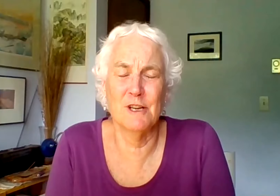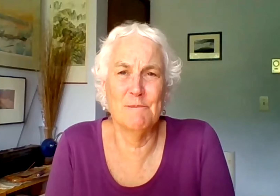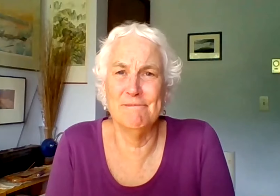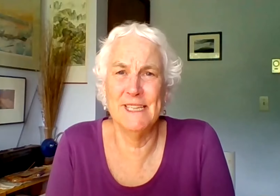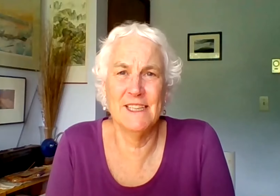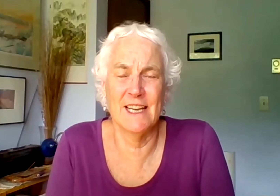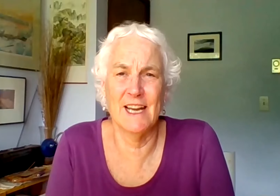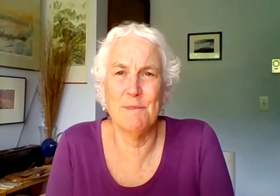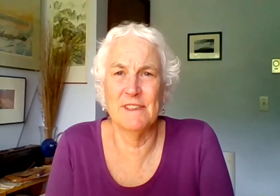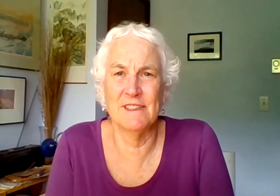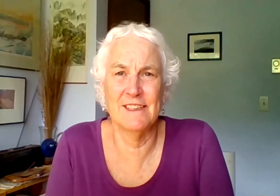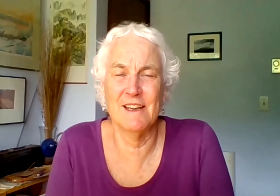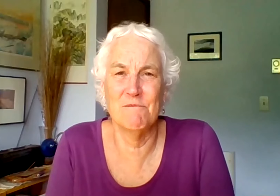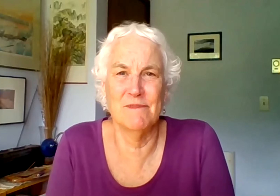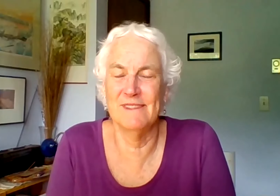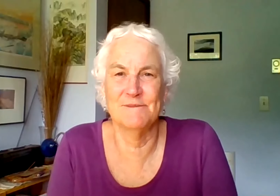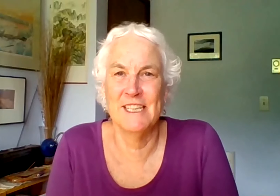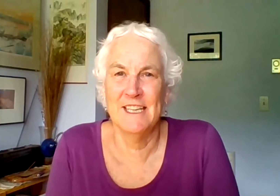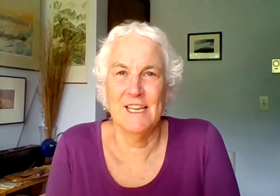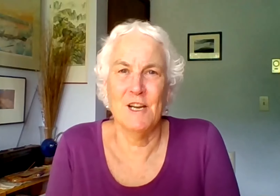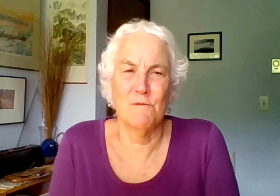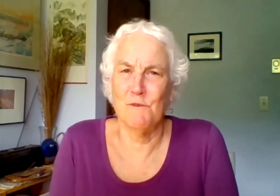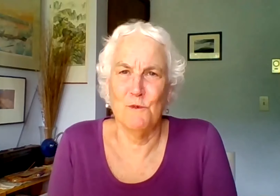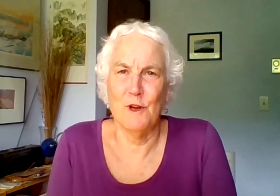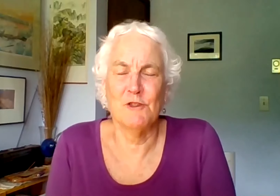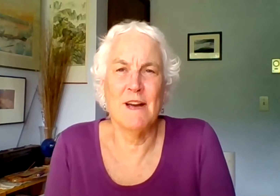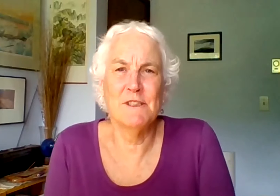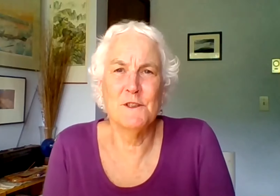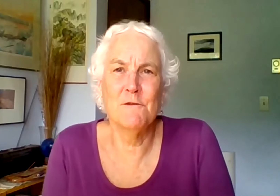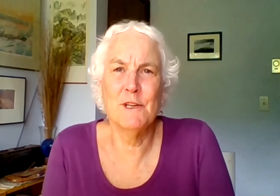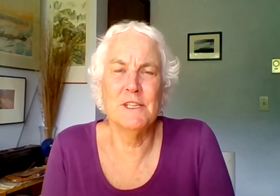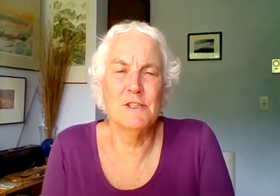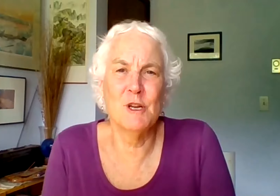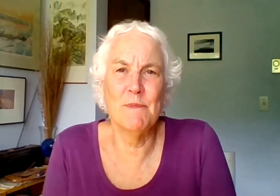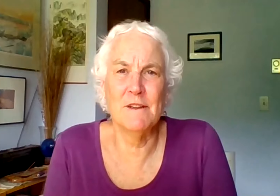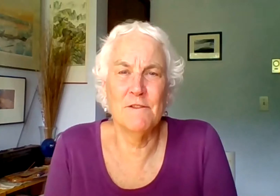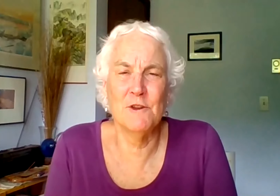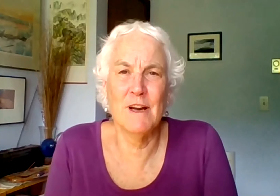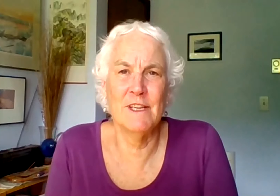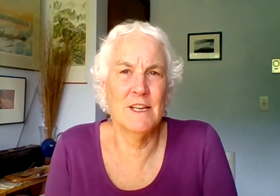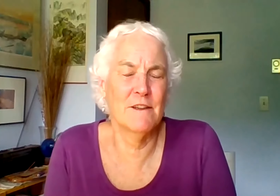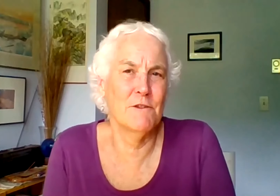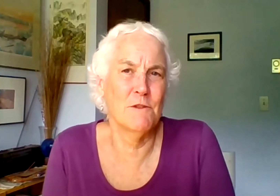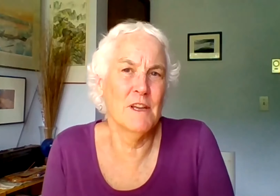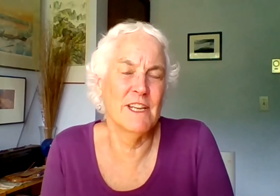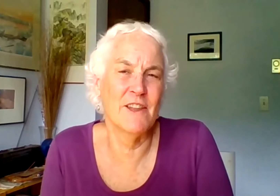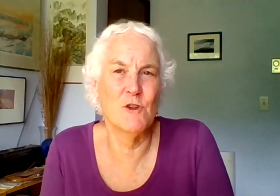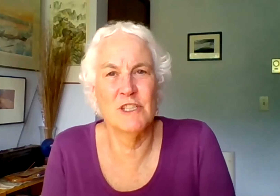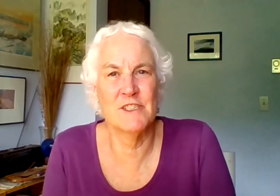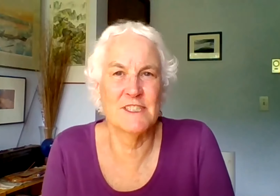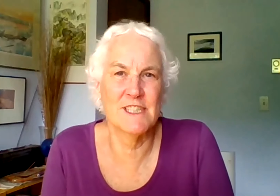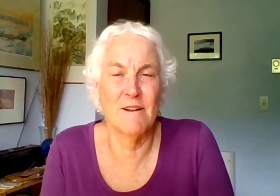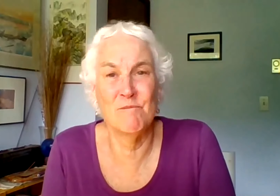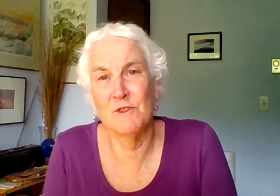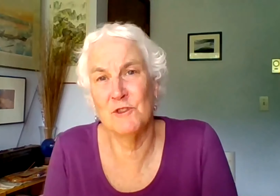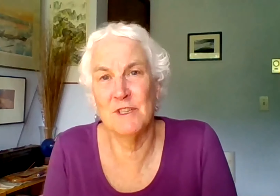of you, for making that happen. And, Travis, feel free to jump in if you have any, if you think of any other